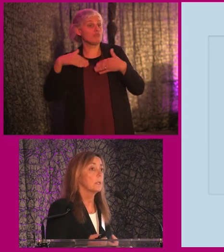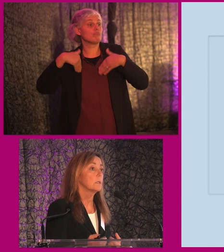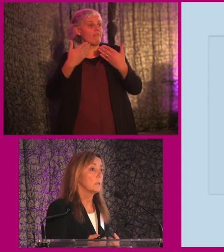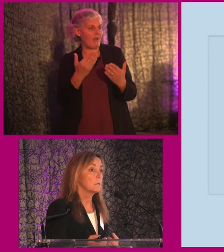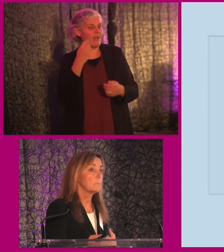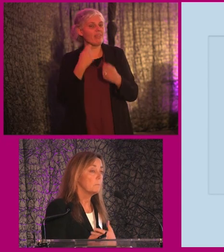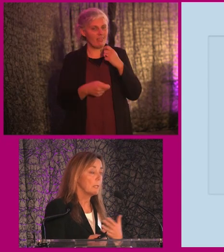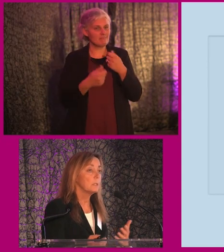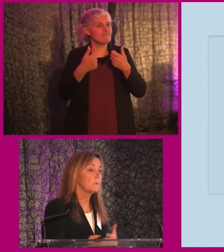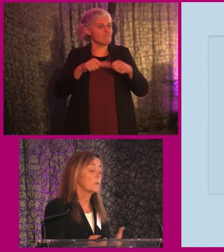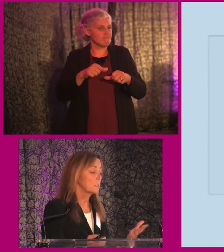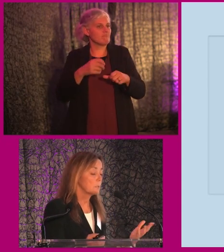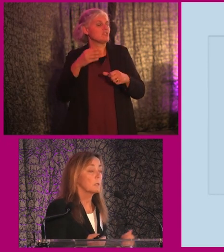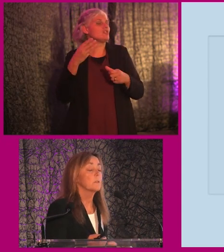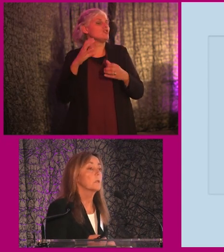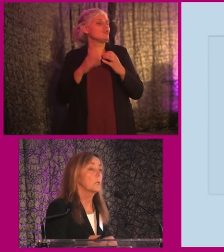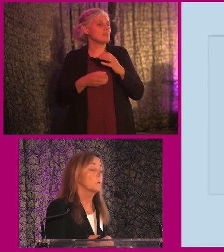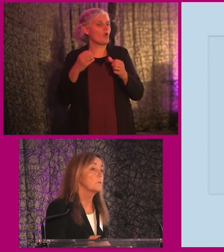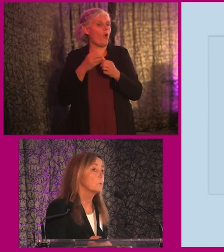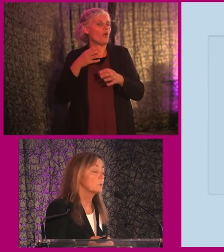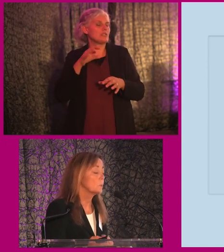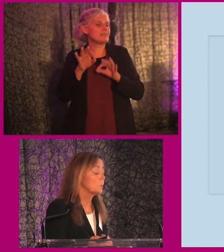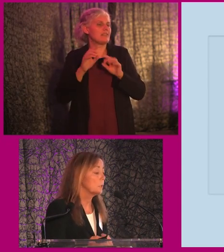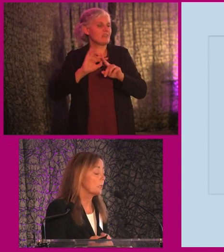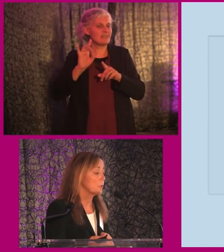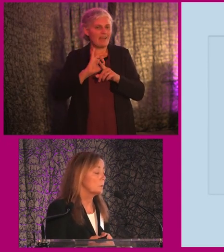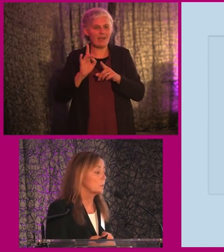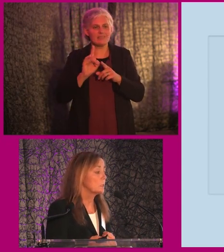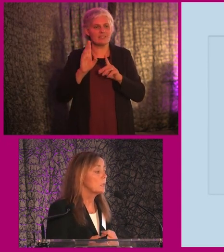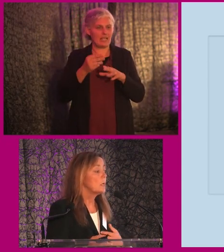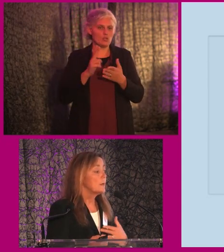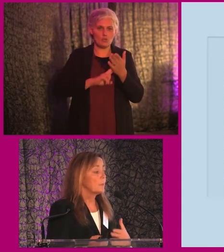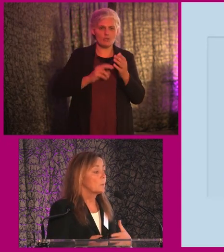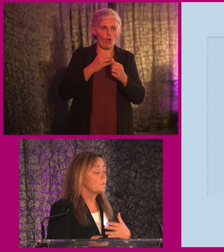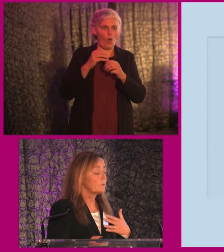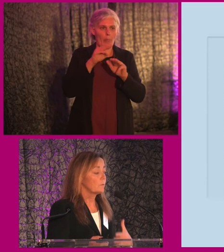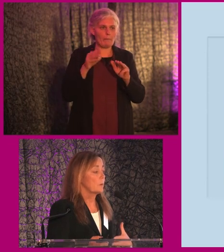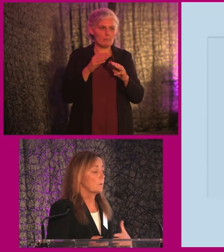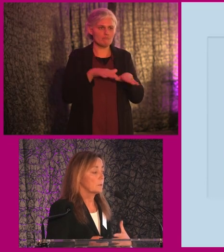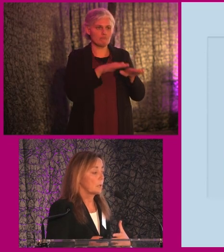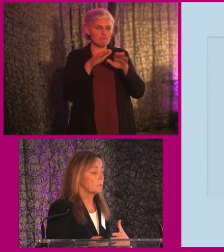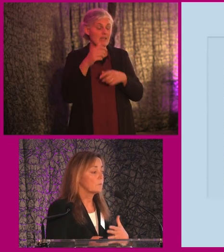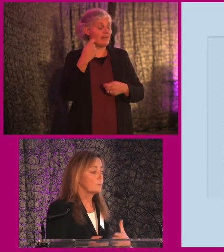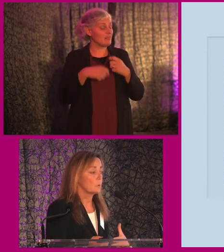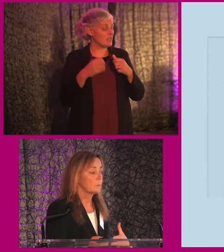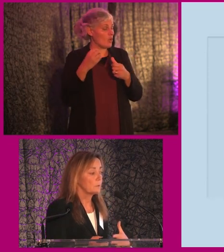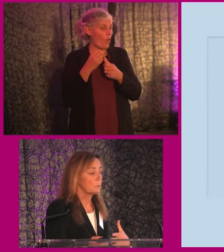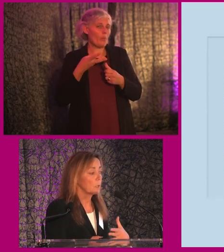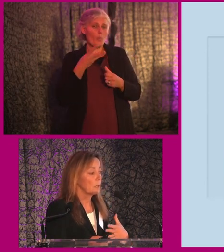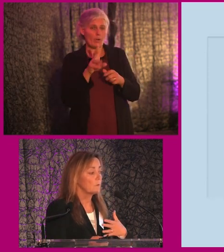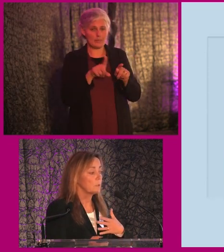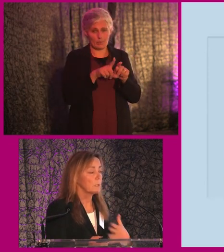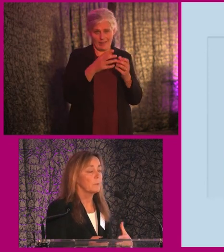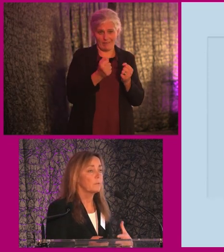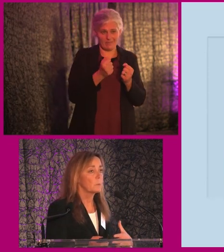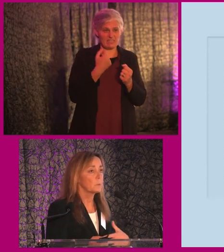is it that many different types and categories of users will actually use it. Then we have different kinds of forms. So you